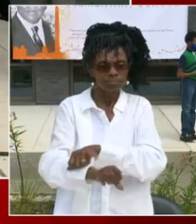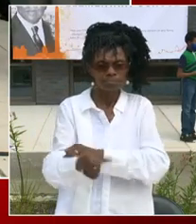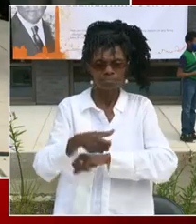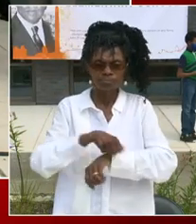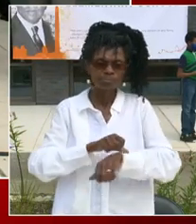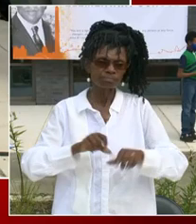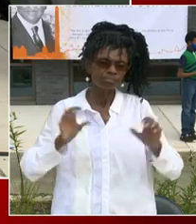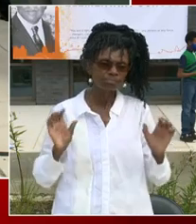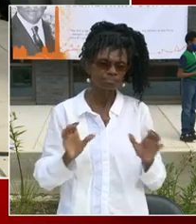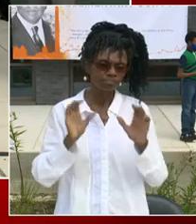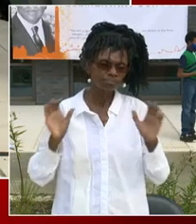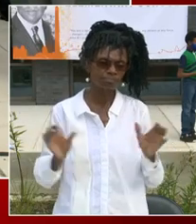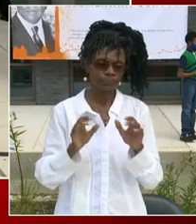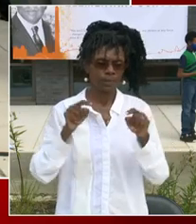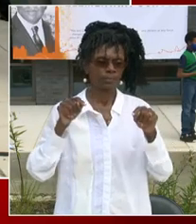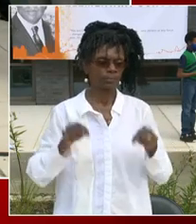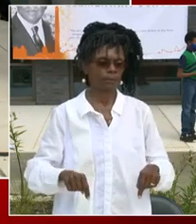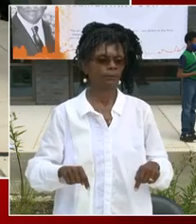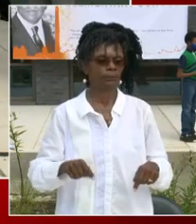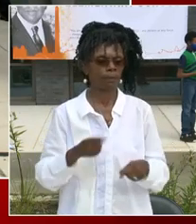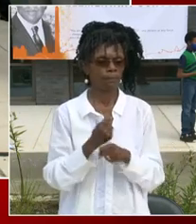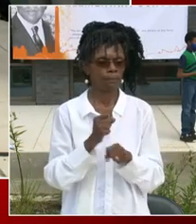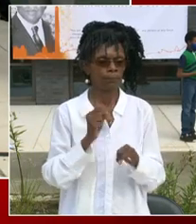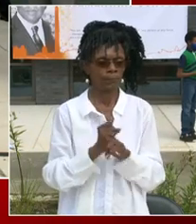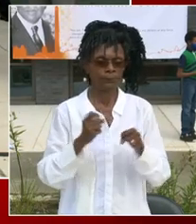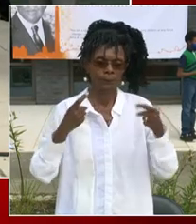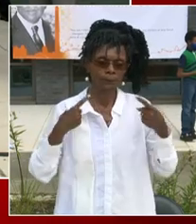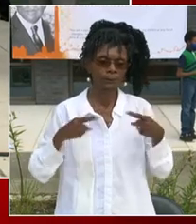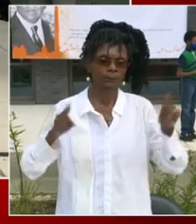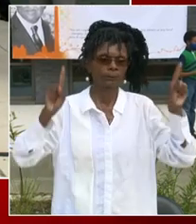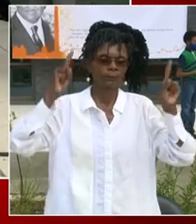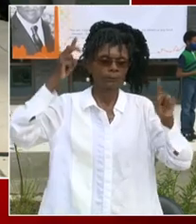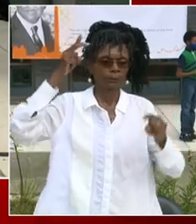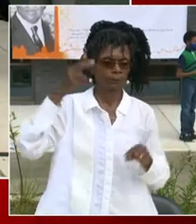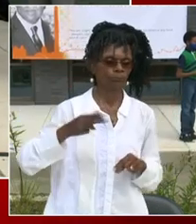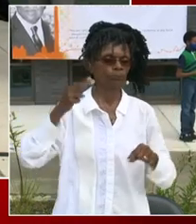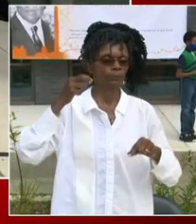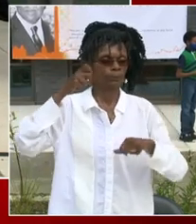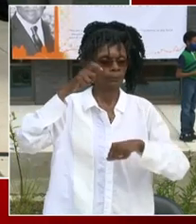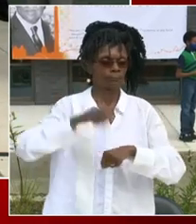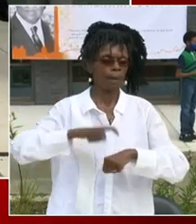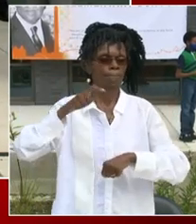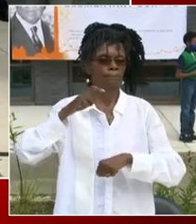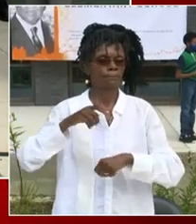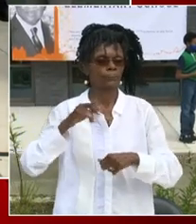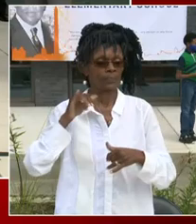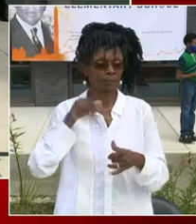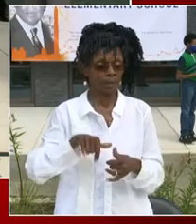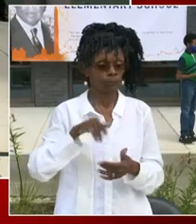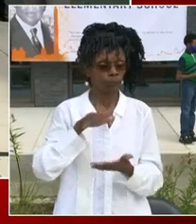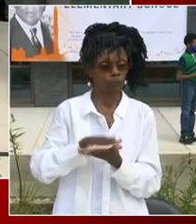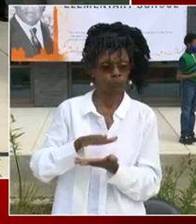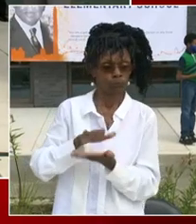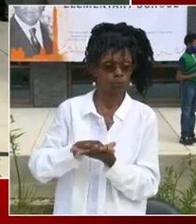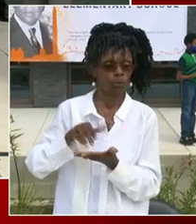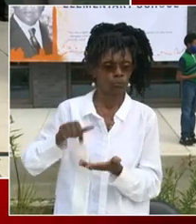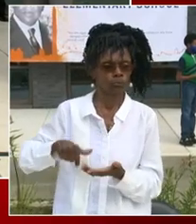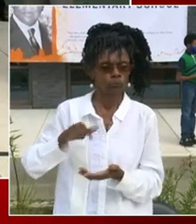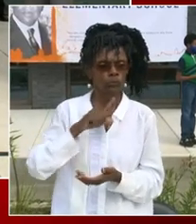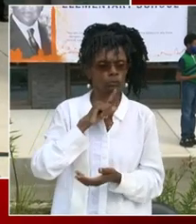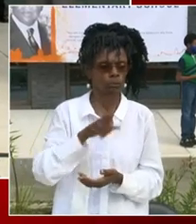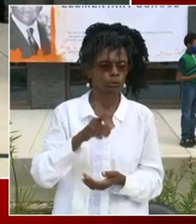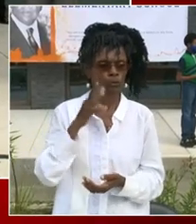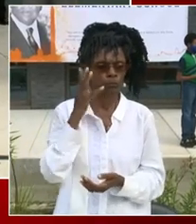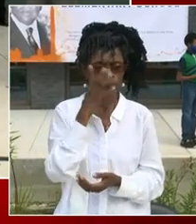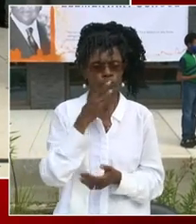in time. Because of you, it is clear that schools are more than beautiful buildings. They are a home, and we are a family.